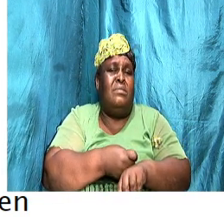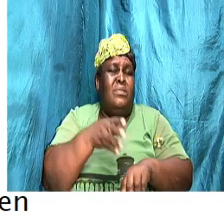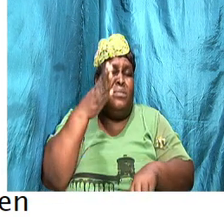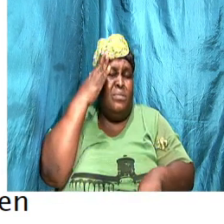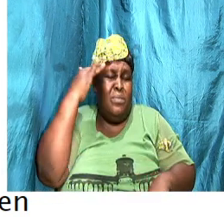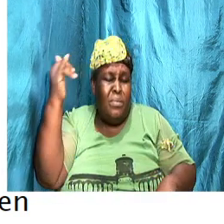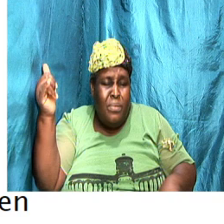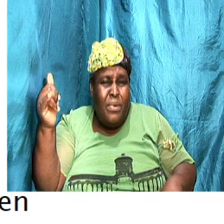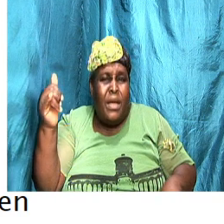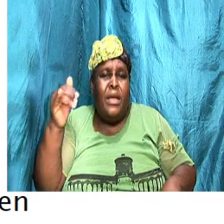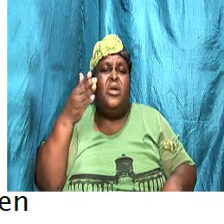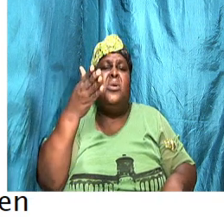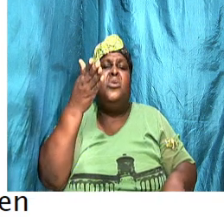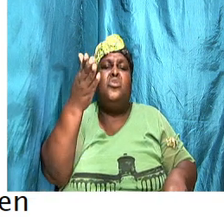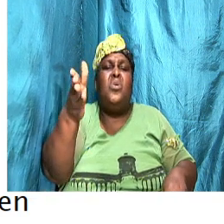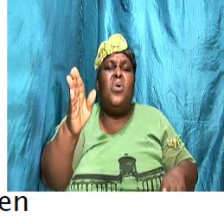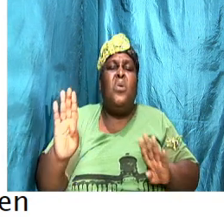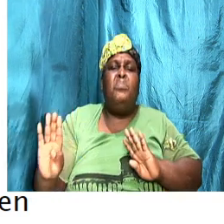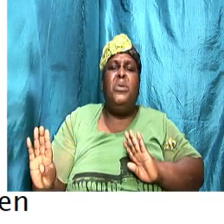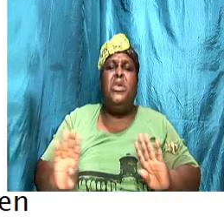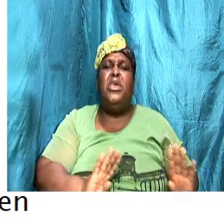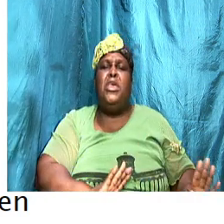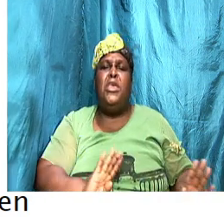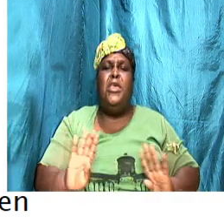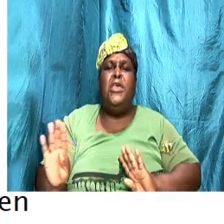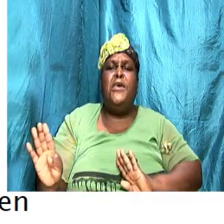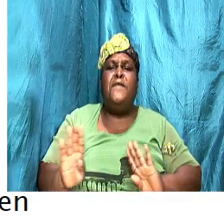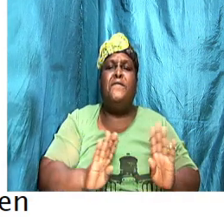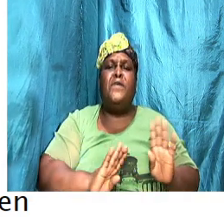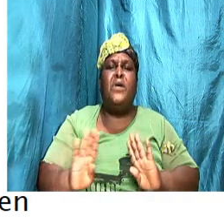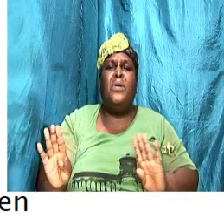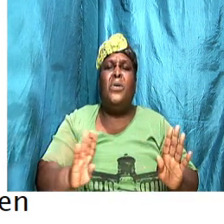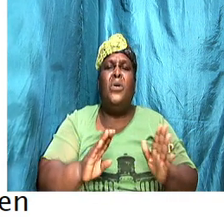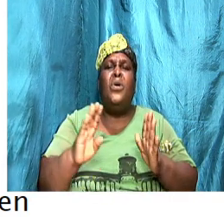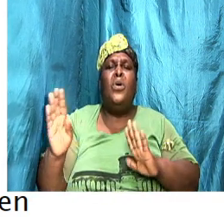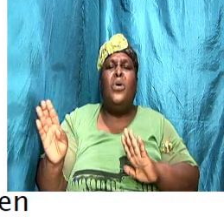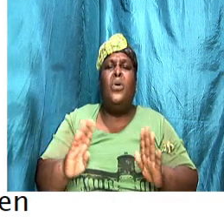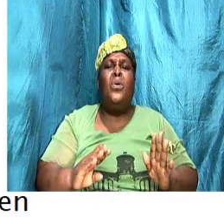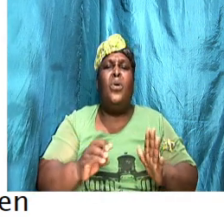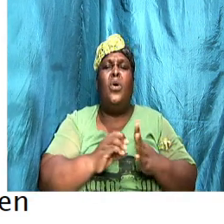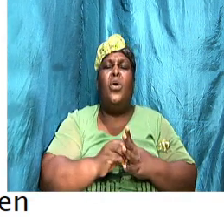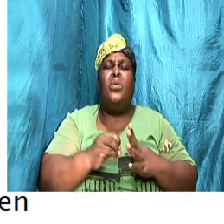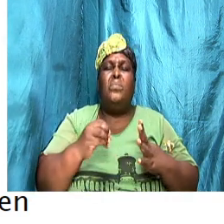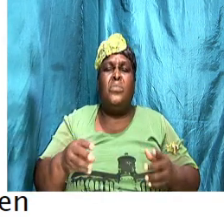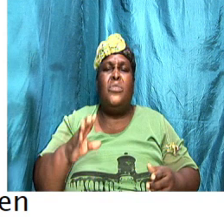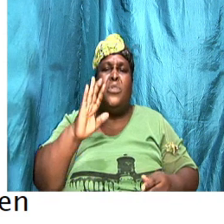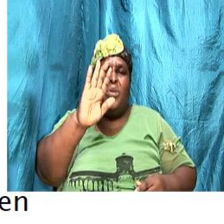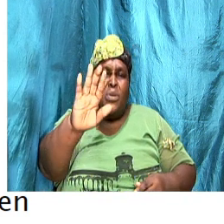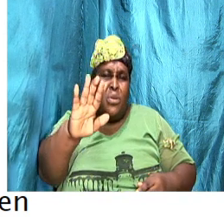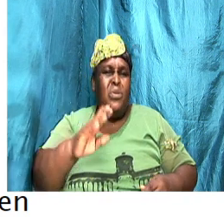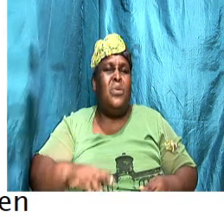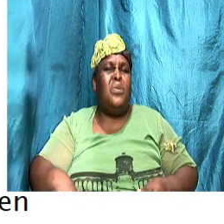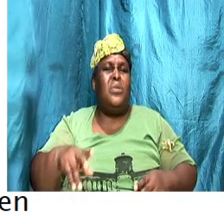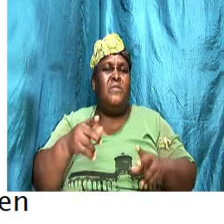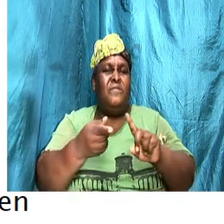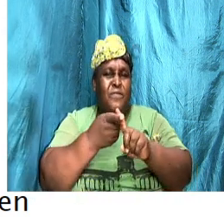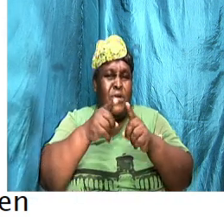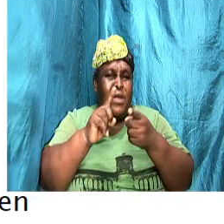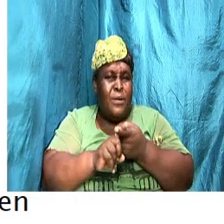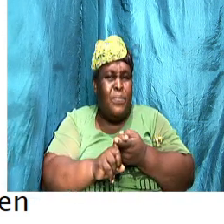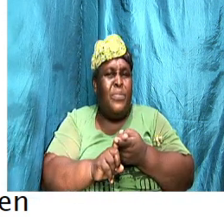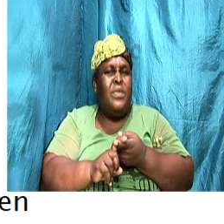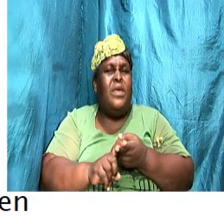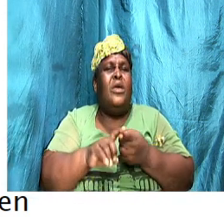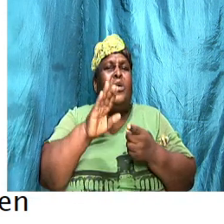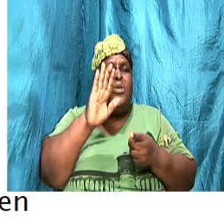your behavior offends your partner. So, it's important. Put yourself in your partner's position. Your partner